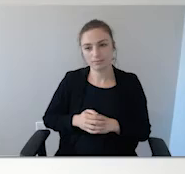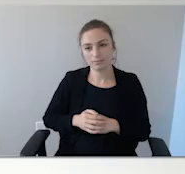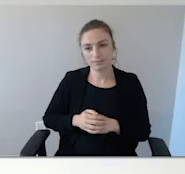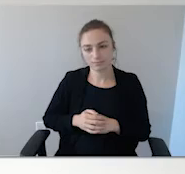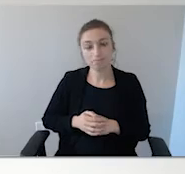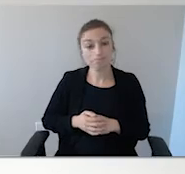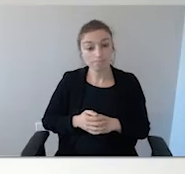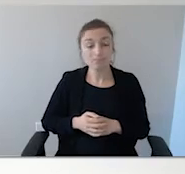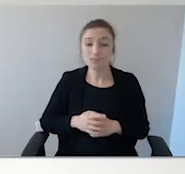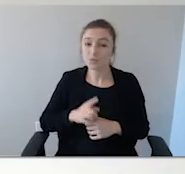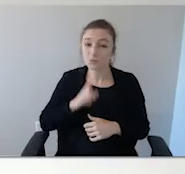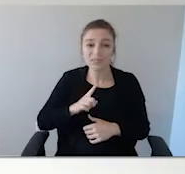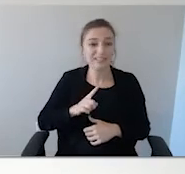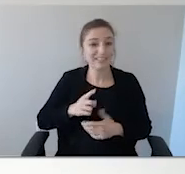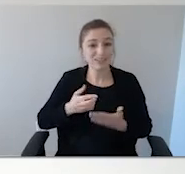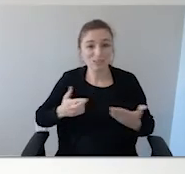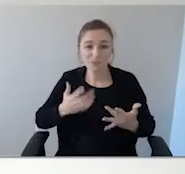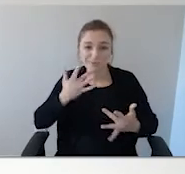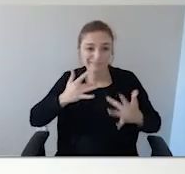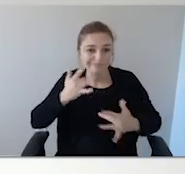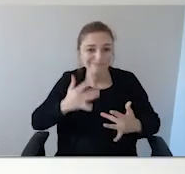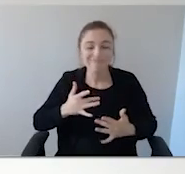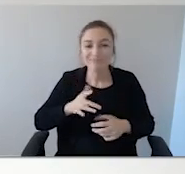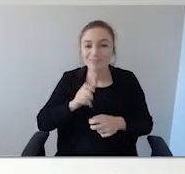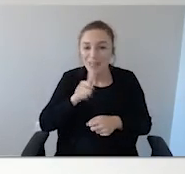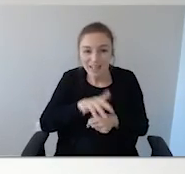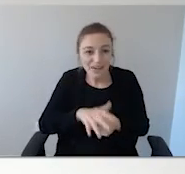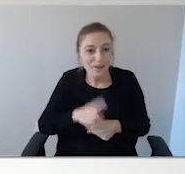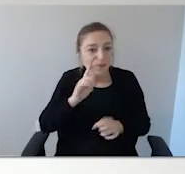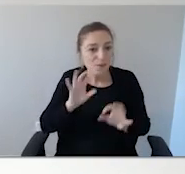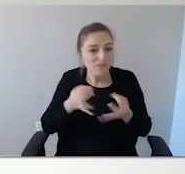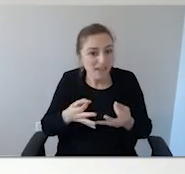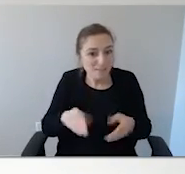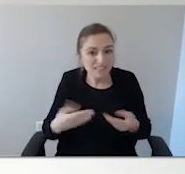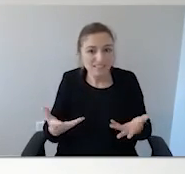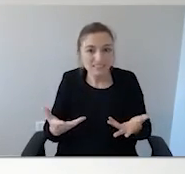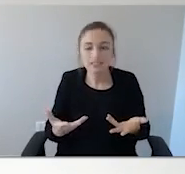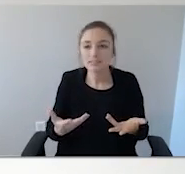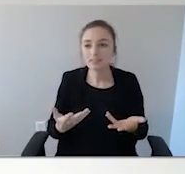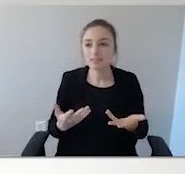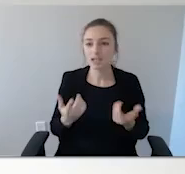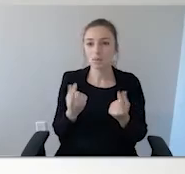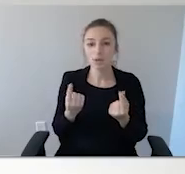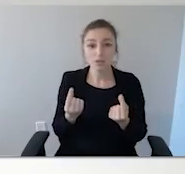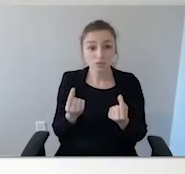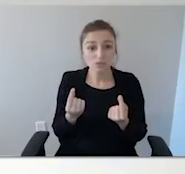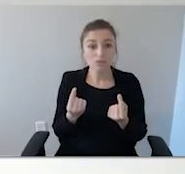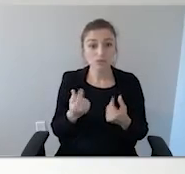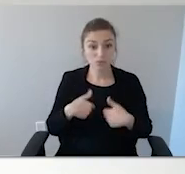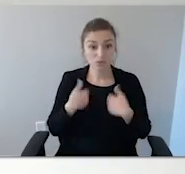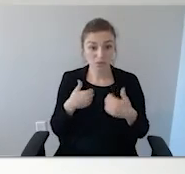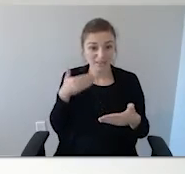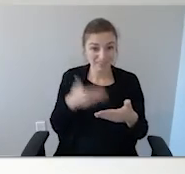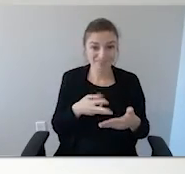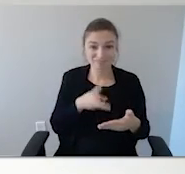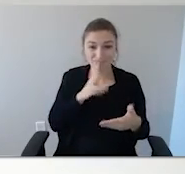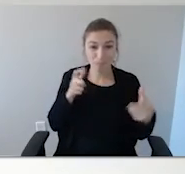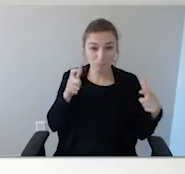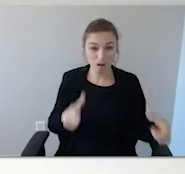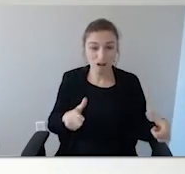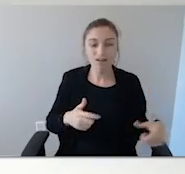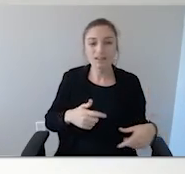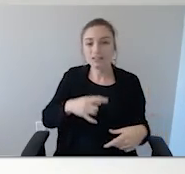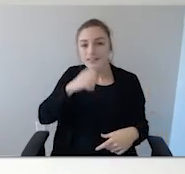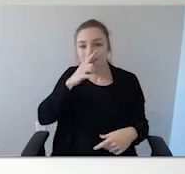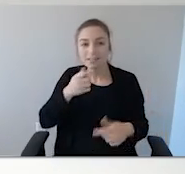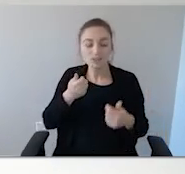There's so little resources for these families. And what do you do when you live next to a pond and your child is constantly